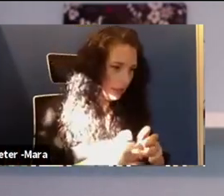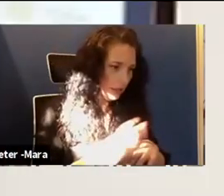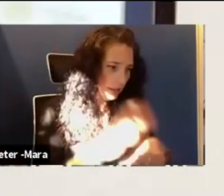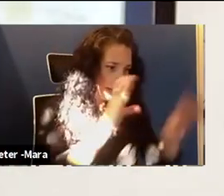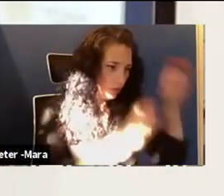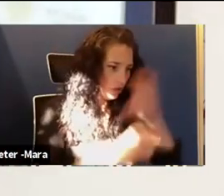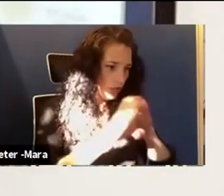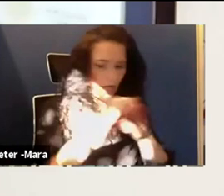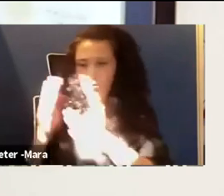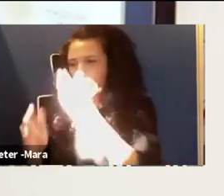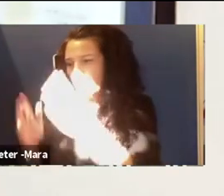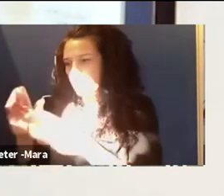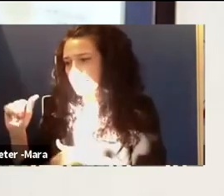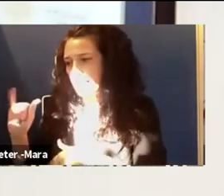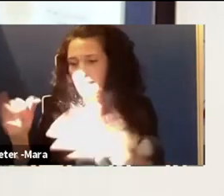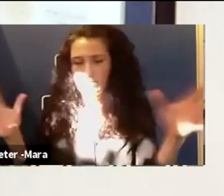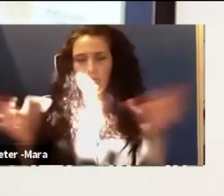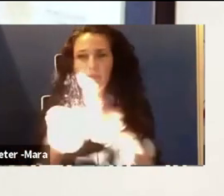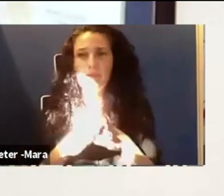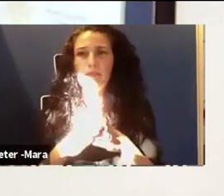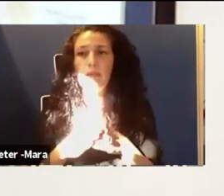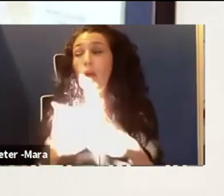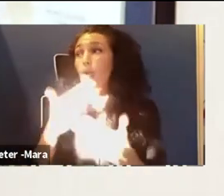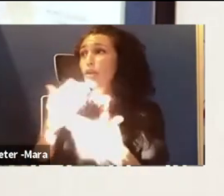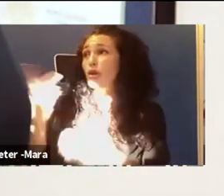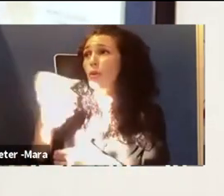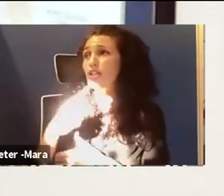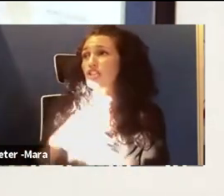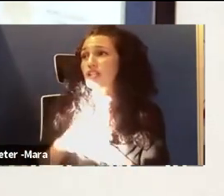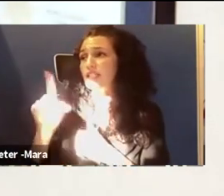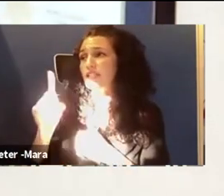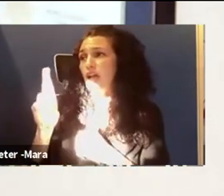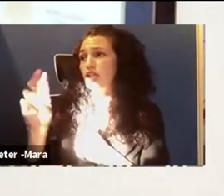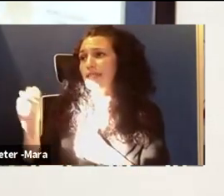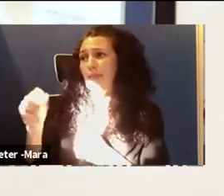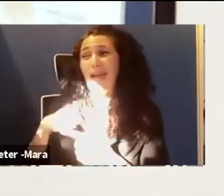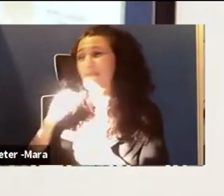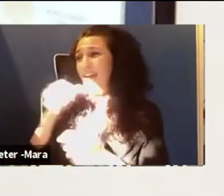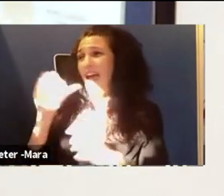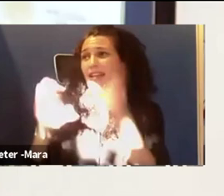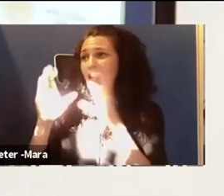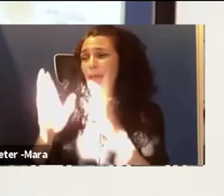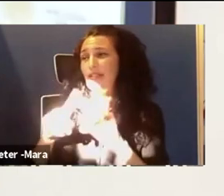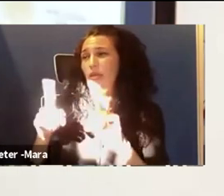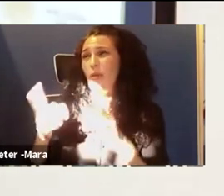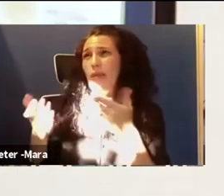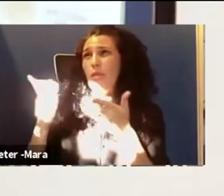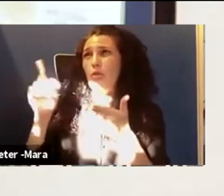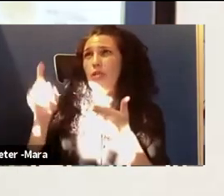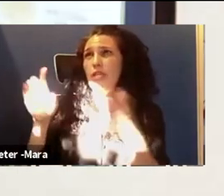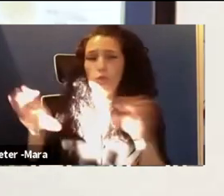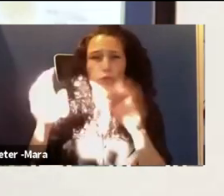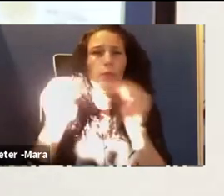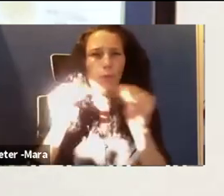That's a great question. So I'm not a chemist. So that's a little bit outside of my wheelhouse. So that's something that you will have to do a little bit more research